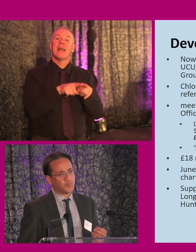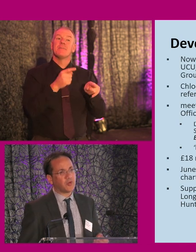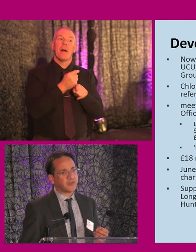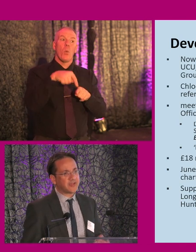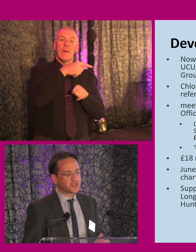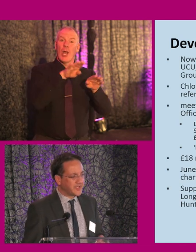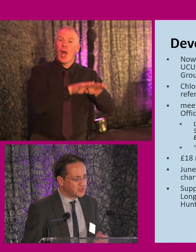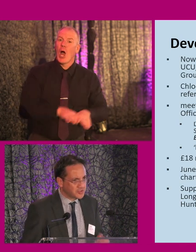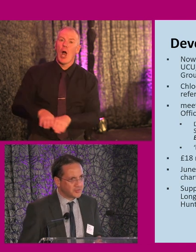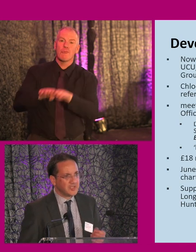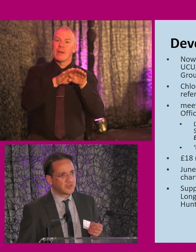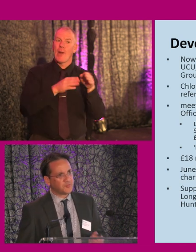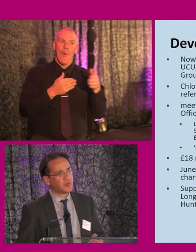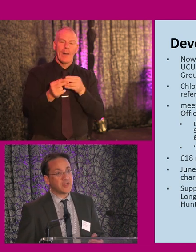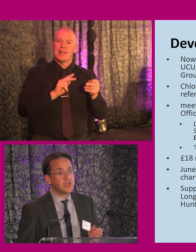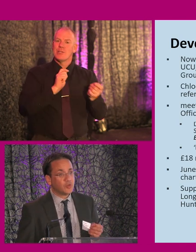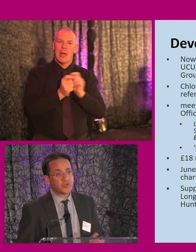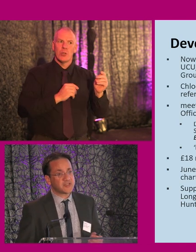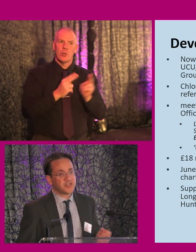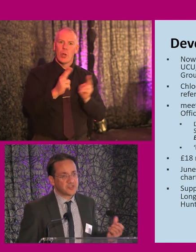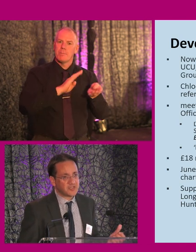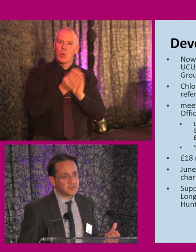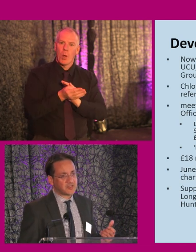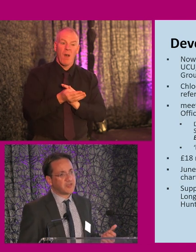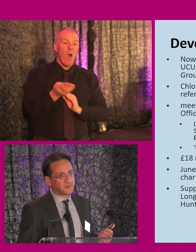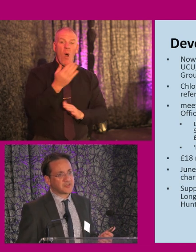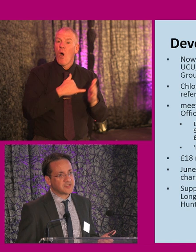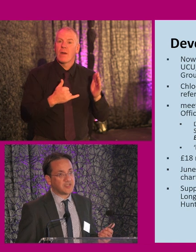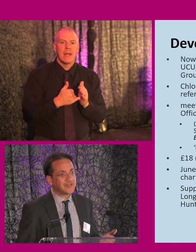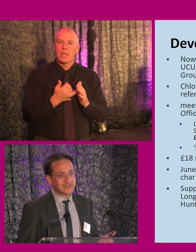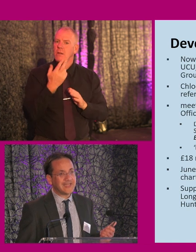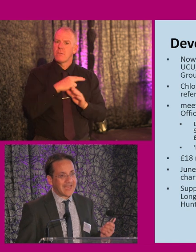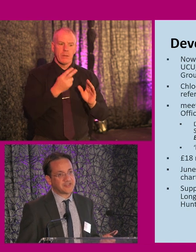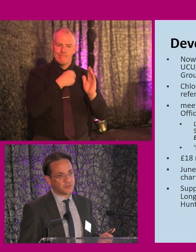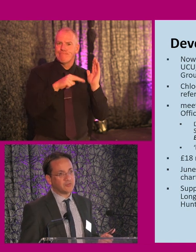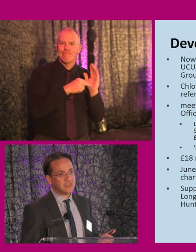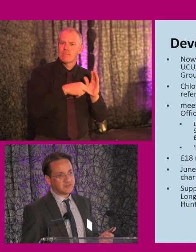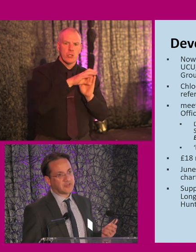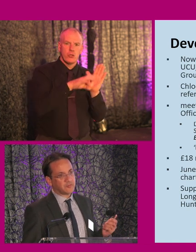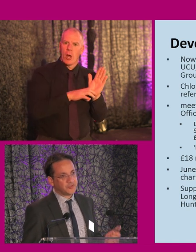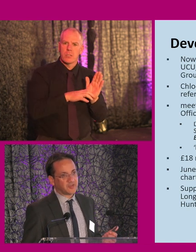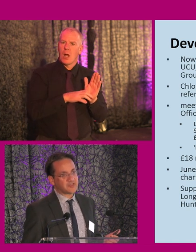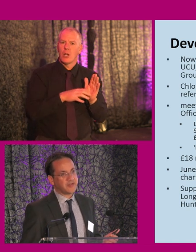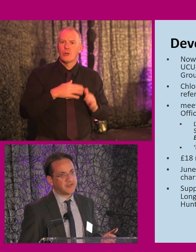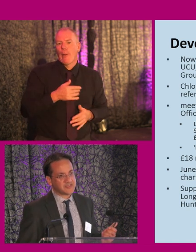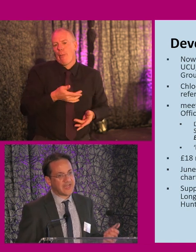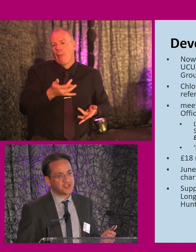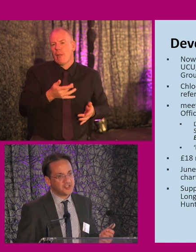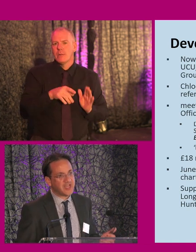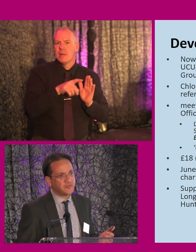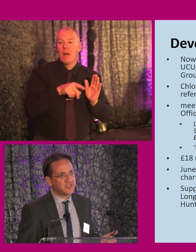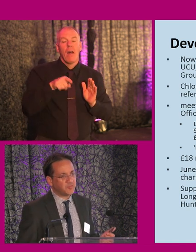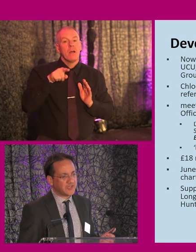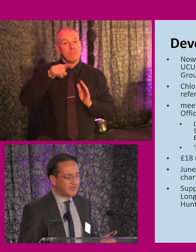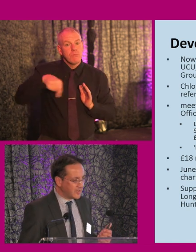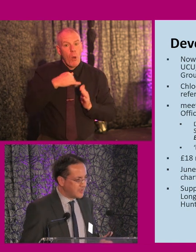terms of what that change should comprise. Organisations don't sign up to this lightly at all. They will not sign unless they actually